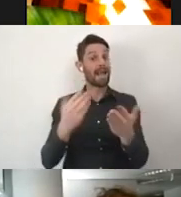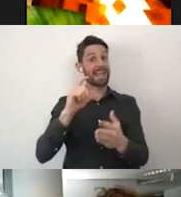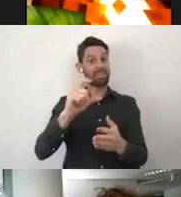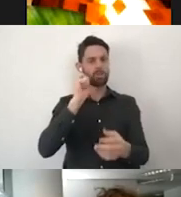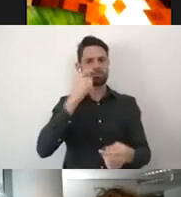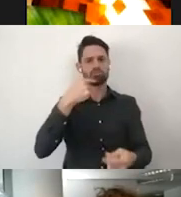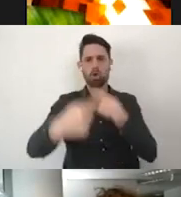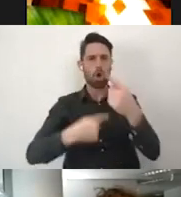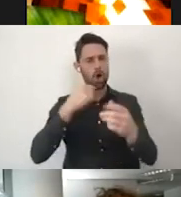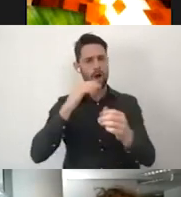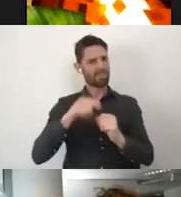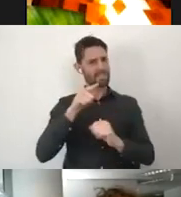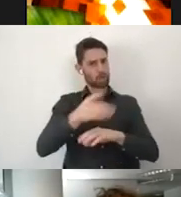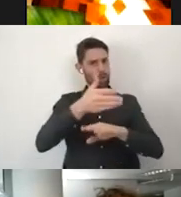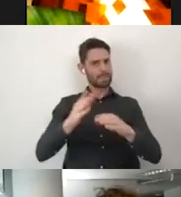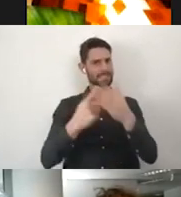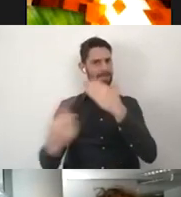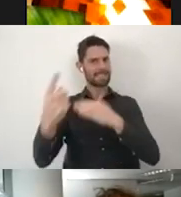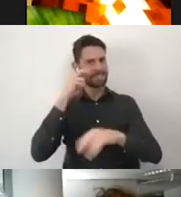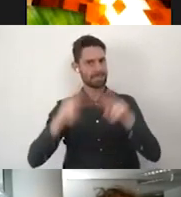our concerns. So I'll hand over to you now, Catherine.